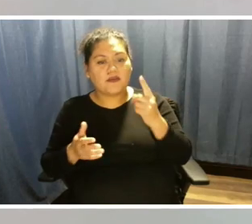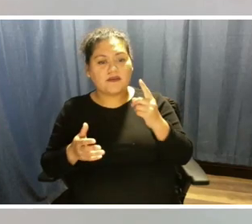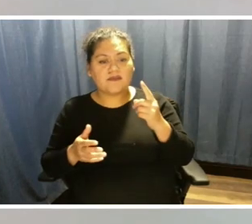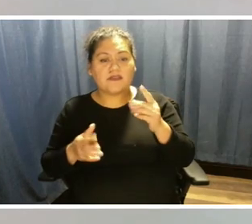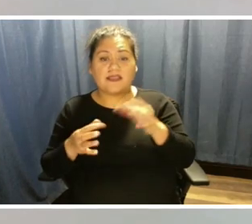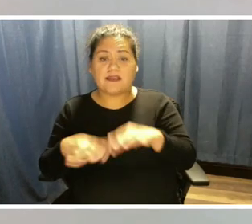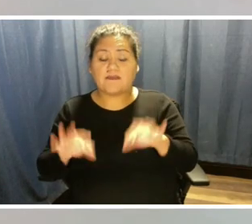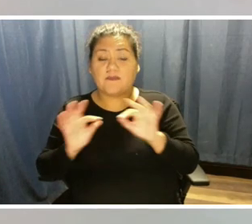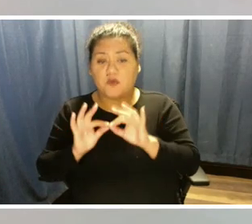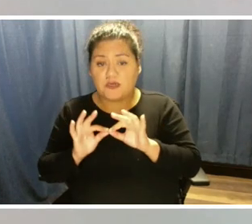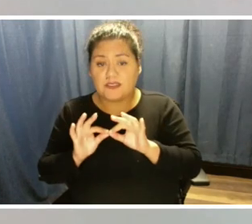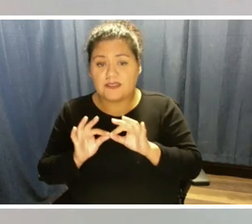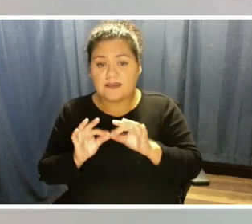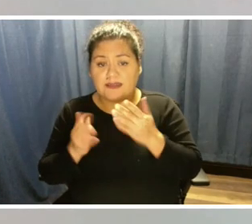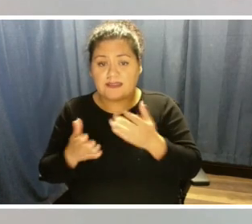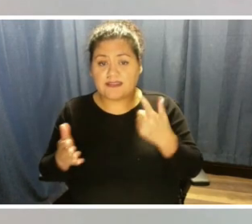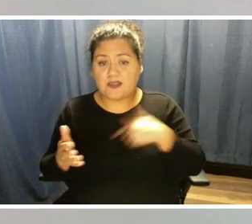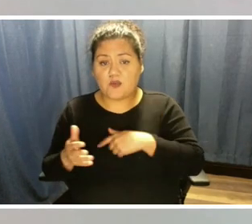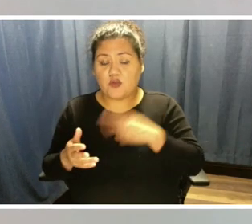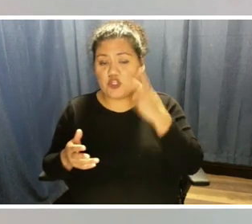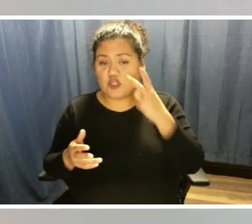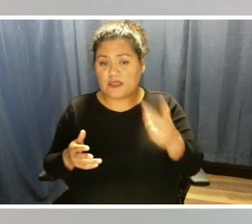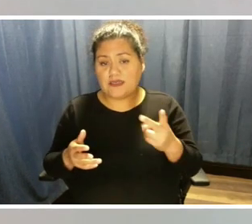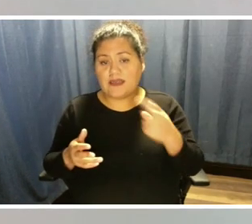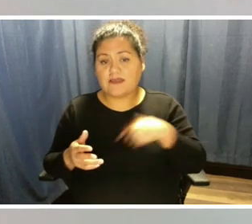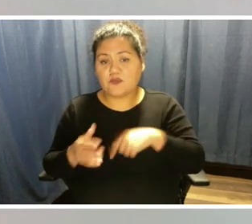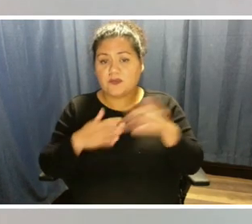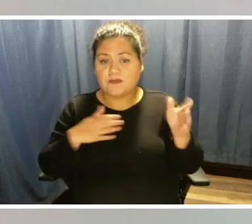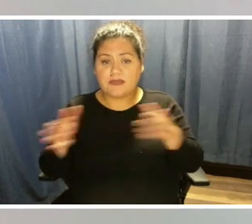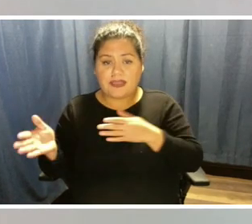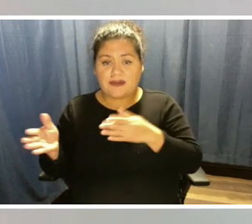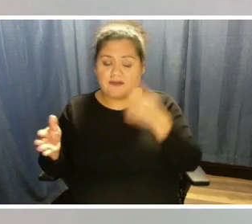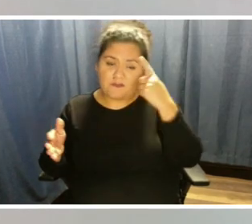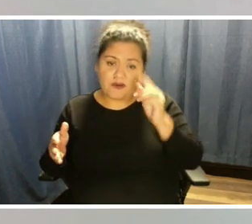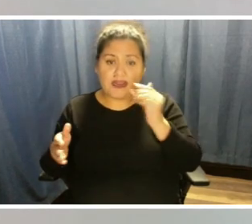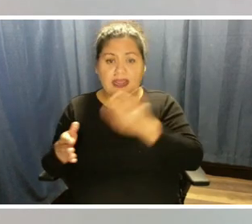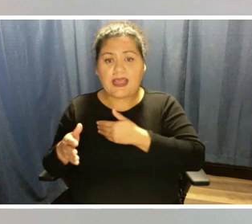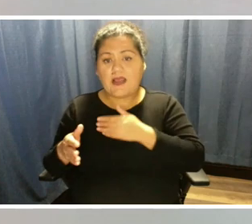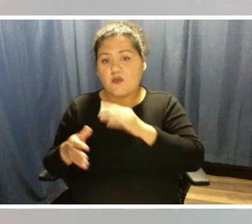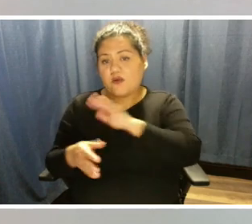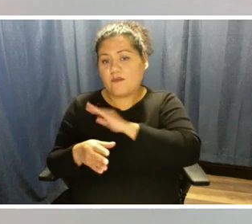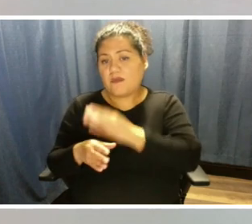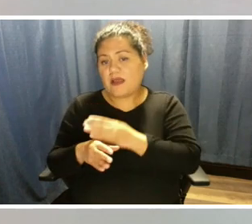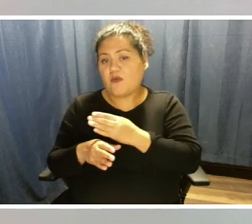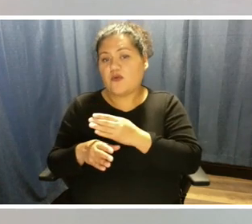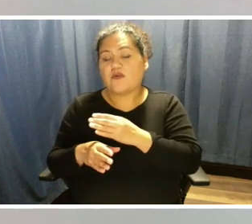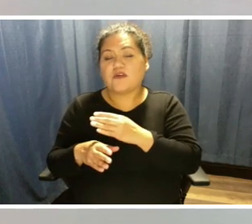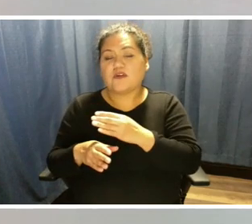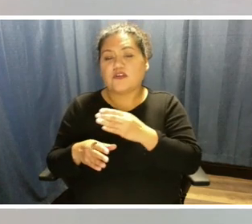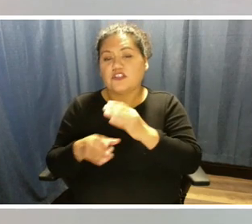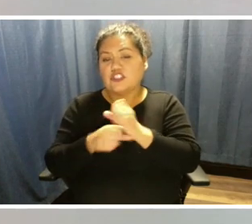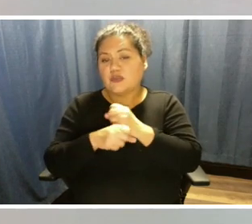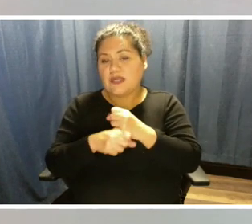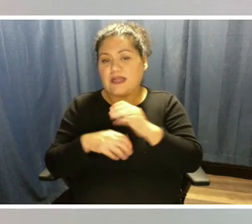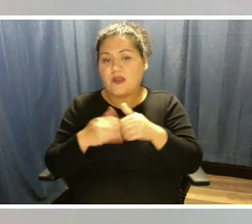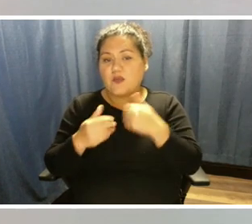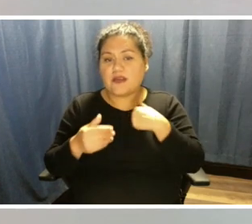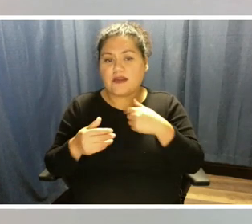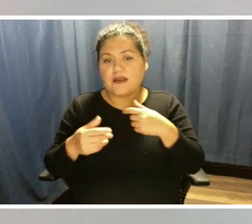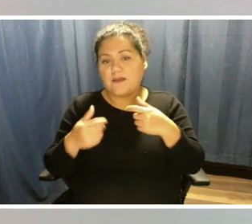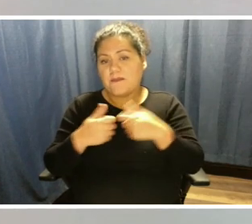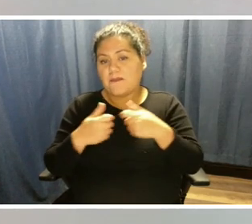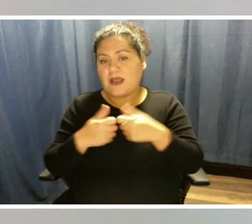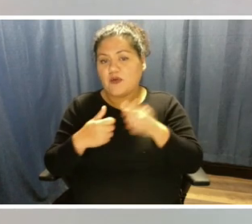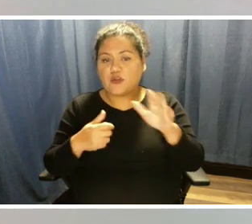things that we're looking at as we're planning for our power generation and how we're going to power your homes and your businesses